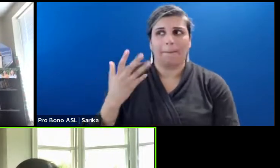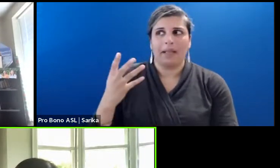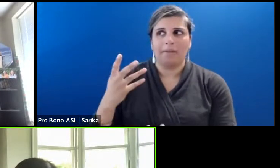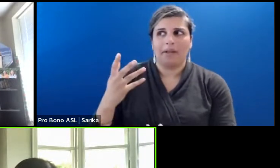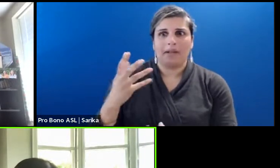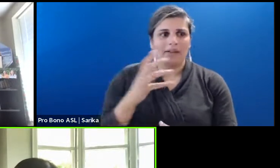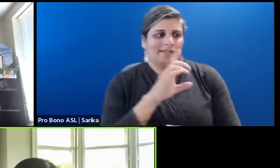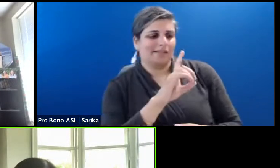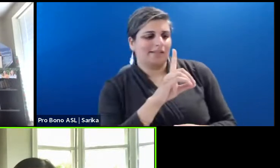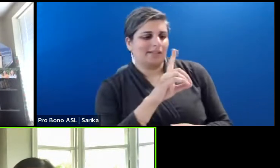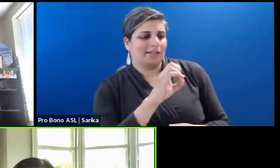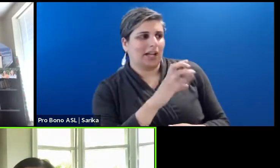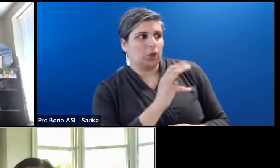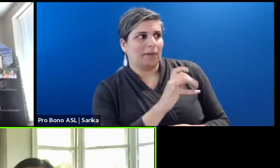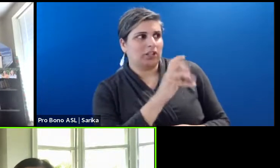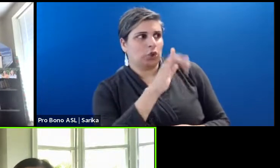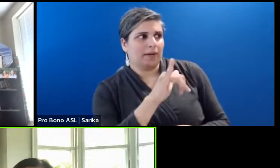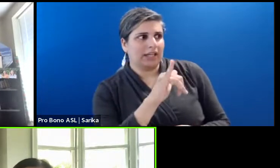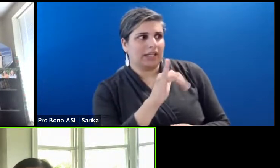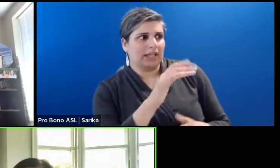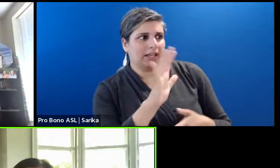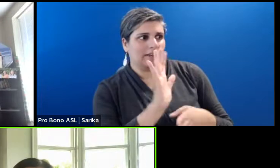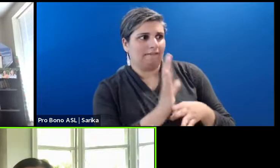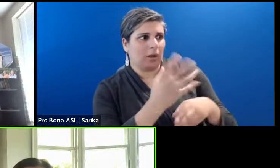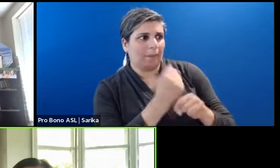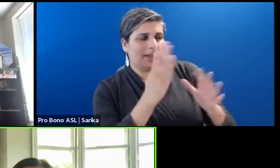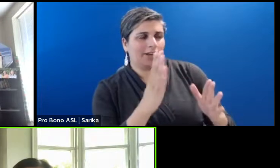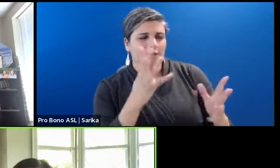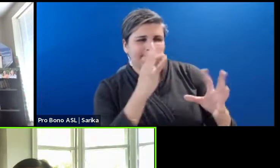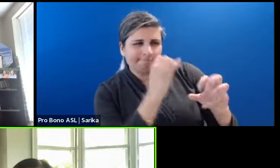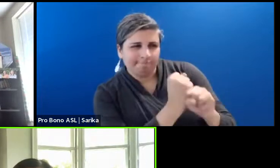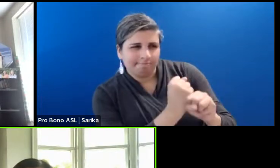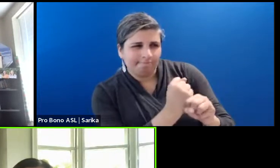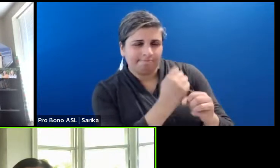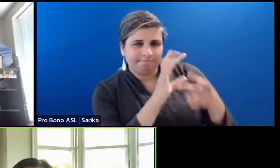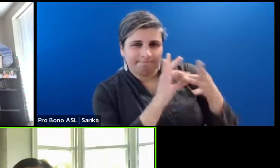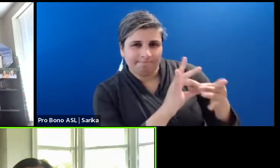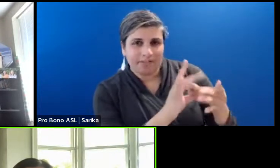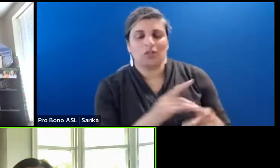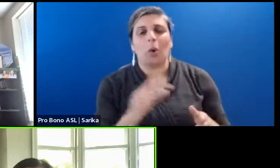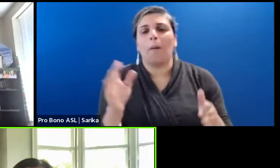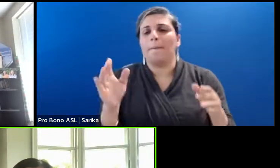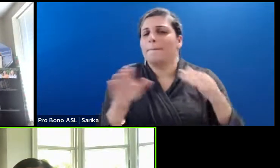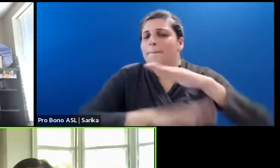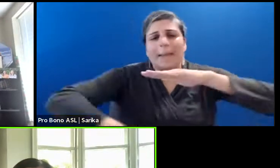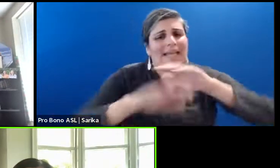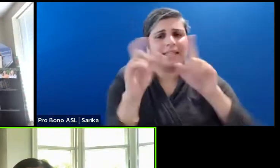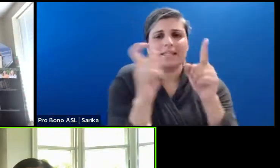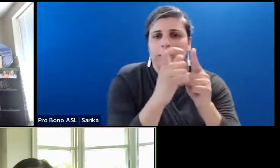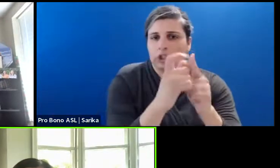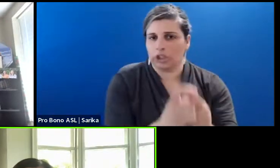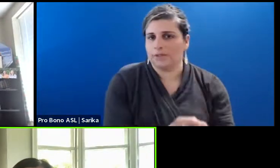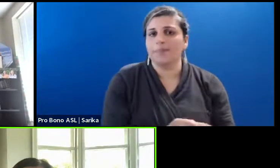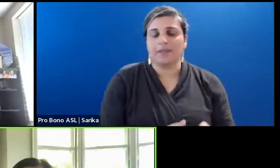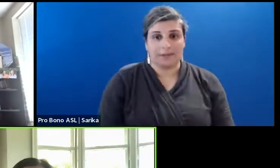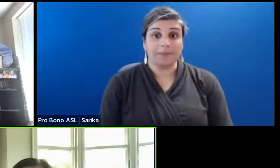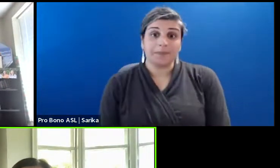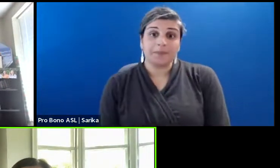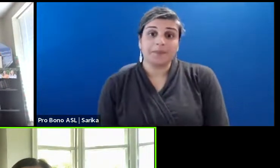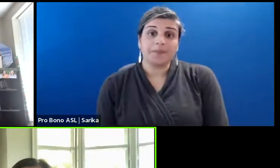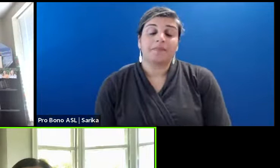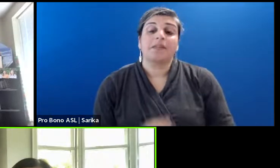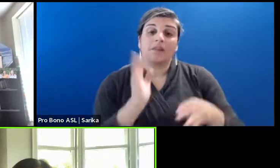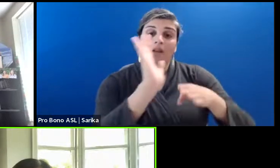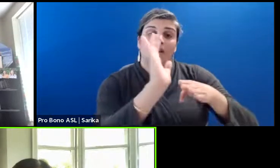to first just start with some basic terms and film